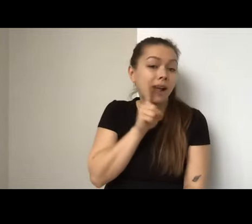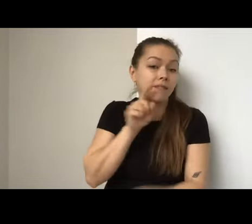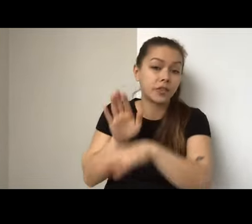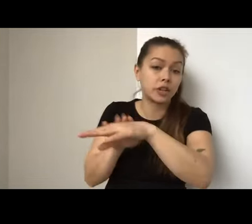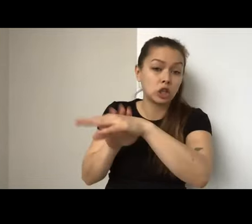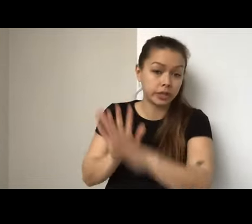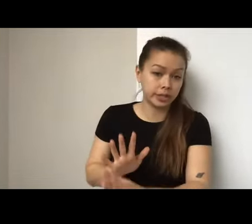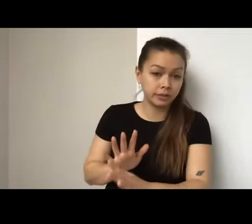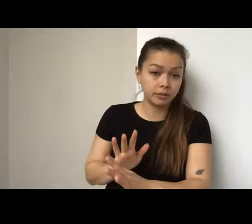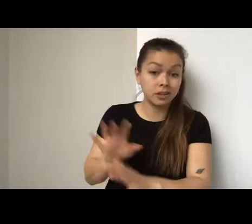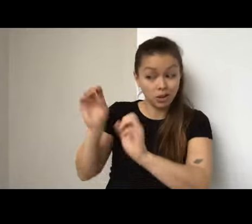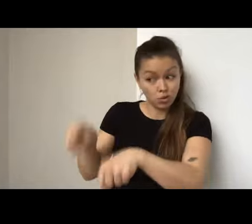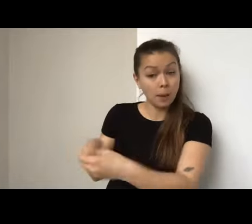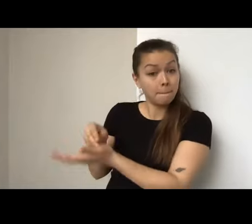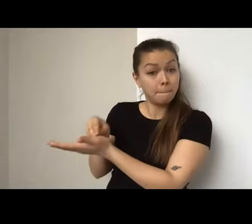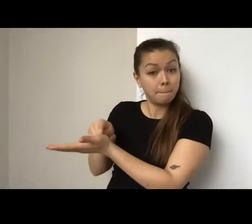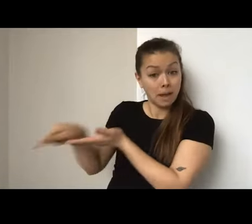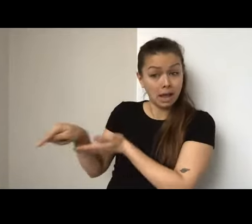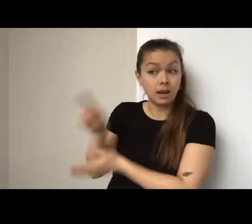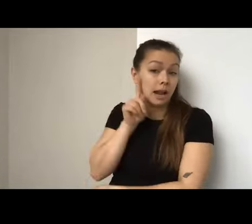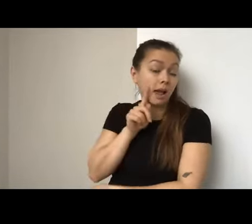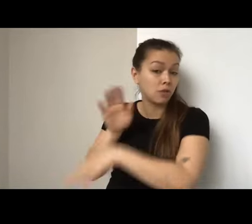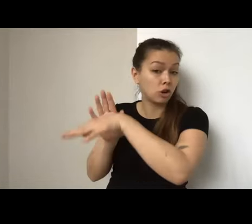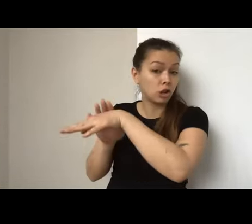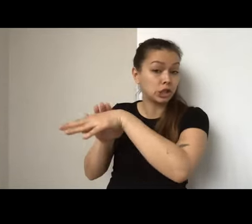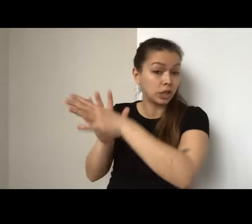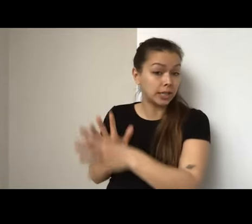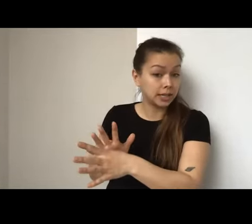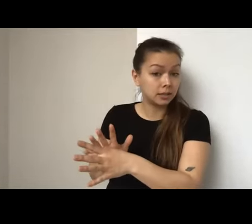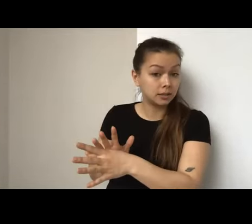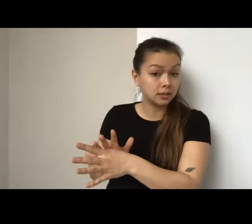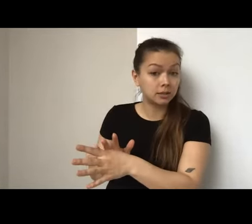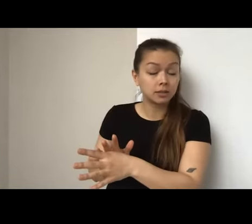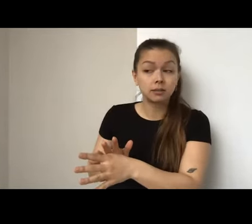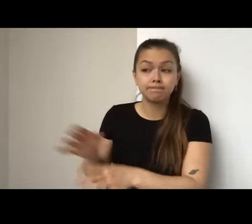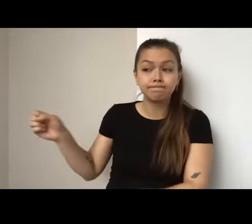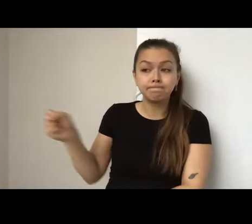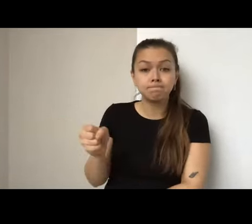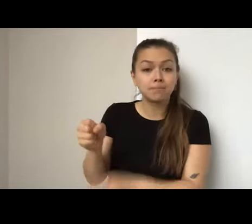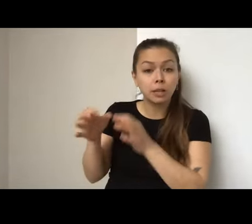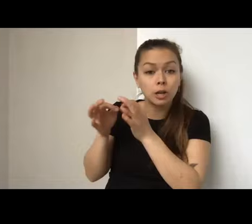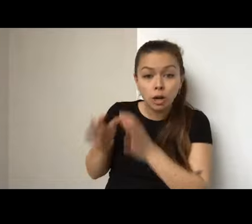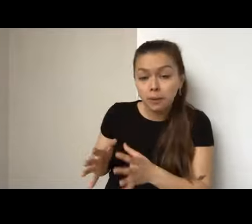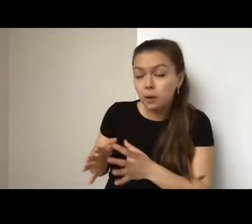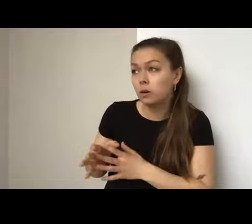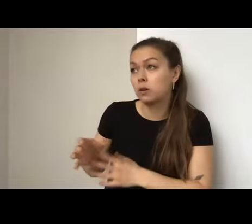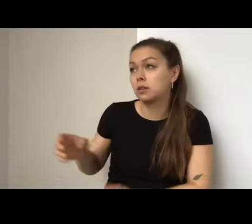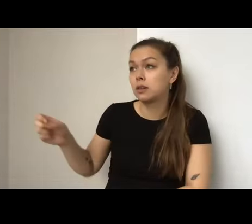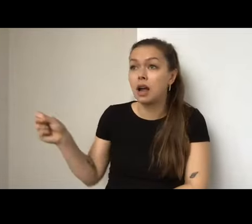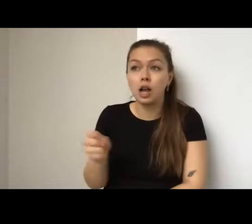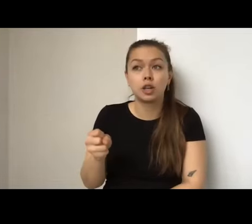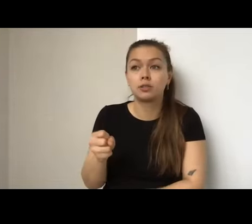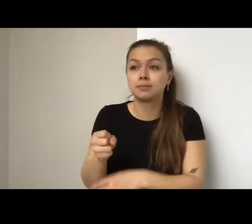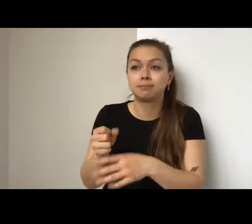you could support that deaf consultant, um, with ASL interpreters who would attend, um, your sessions with students.